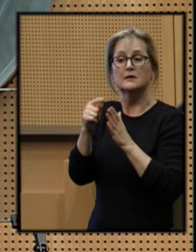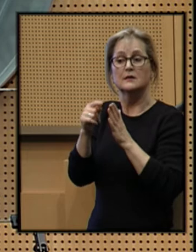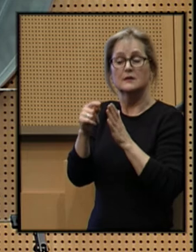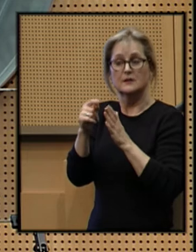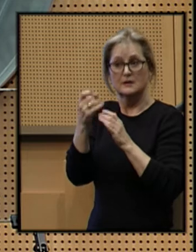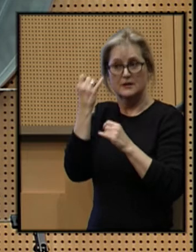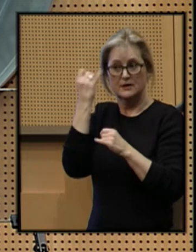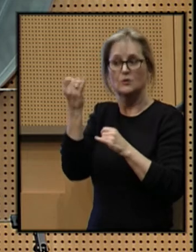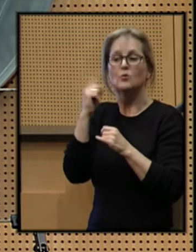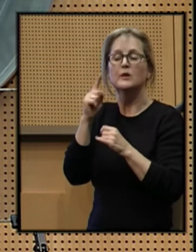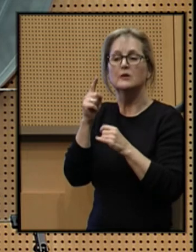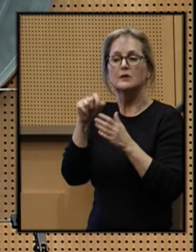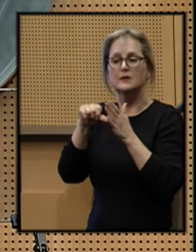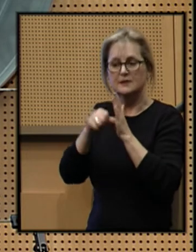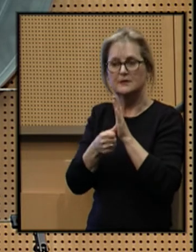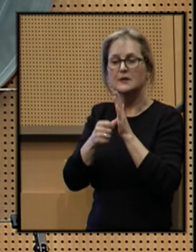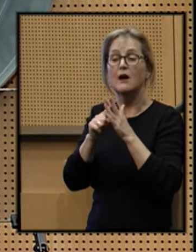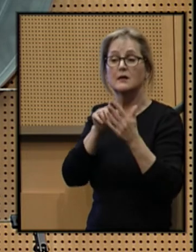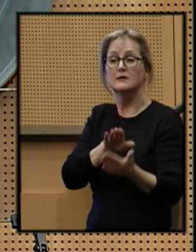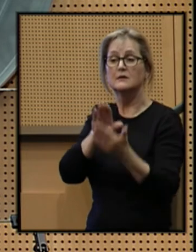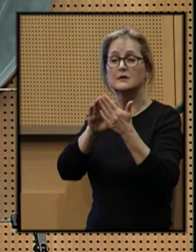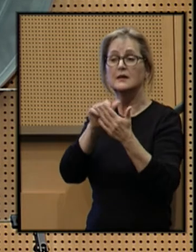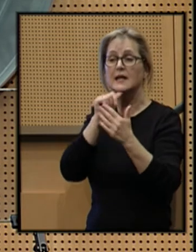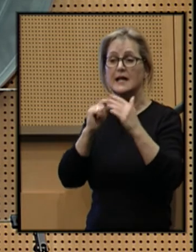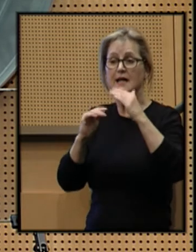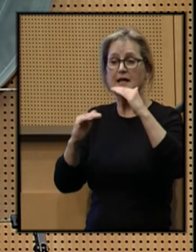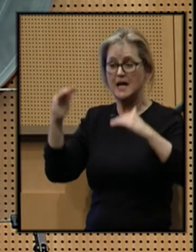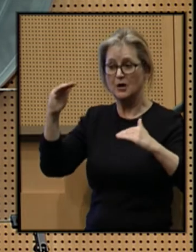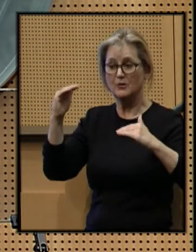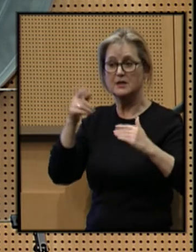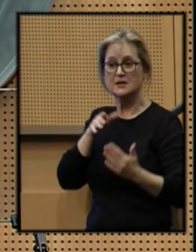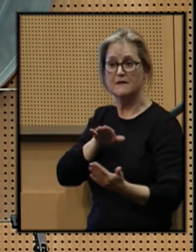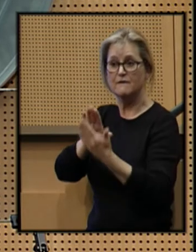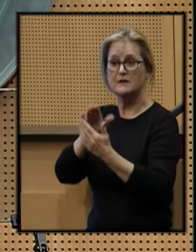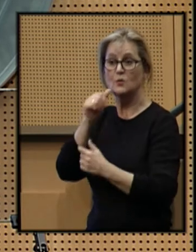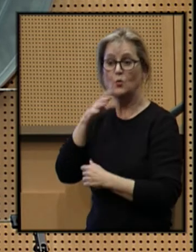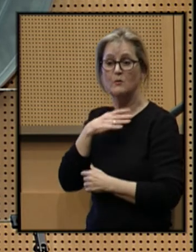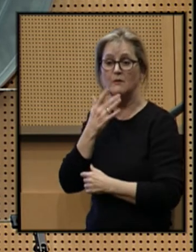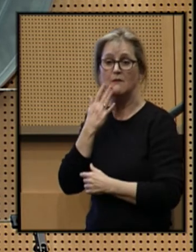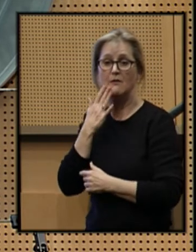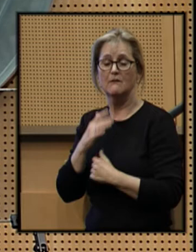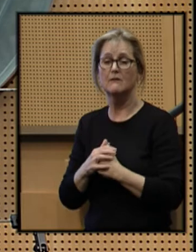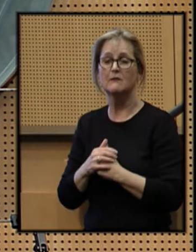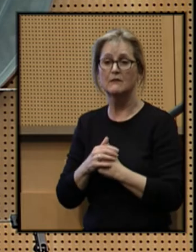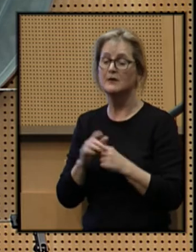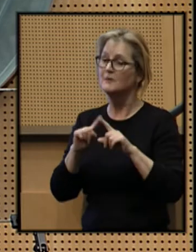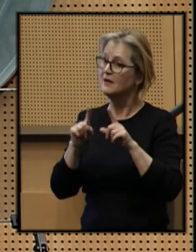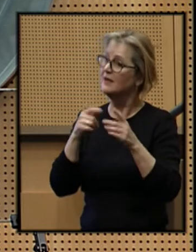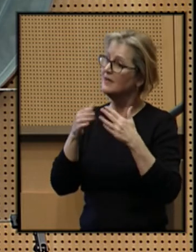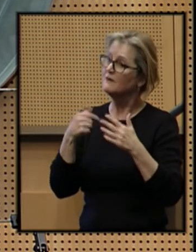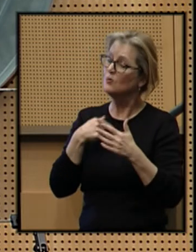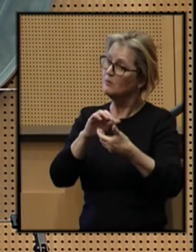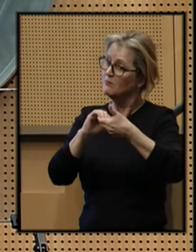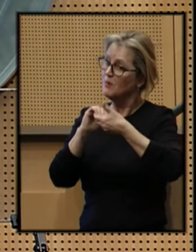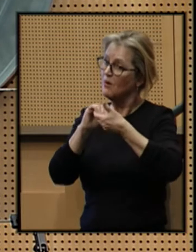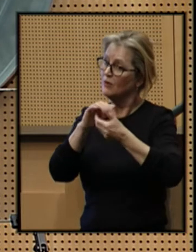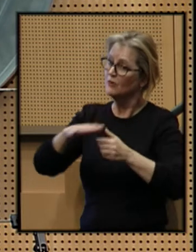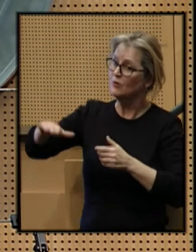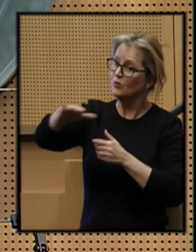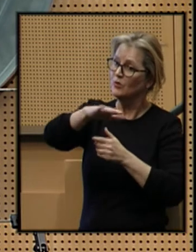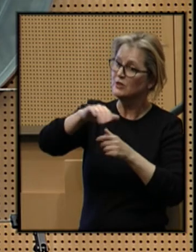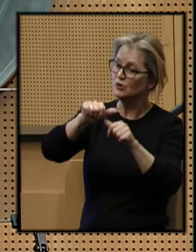a special emphasis on addressing inequities faced by women of color. But even as we partner regionally,